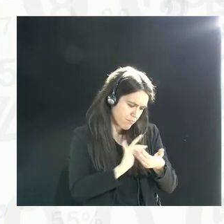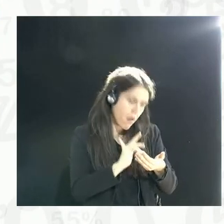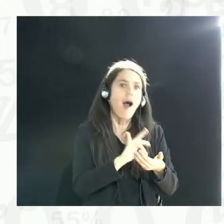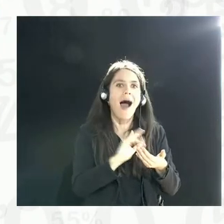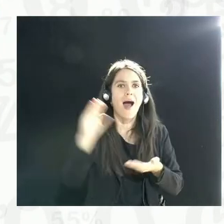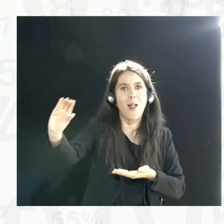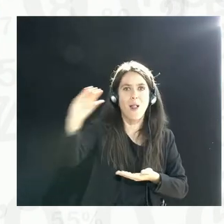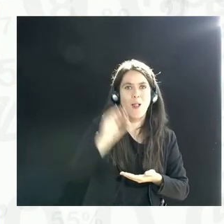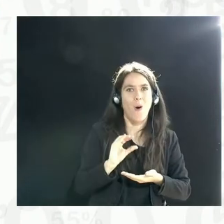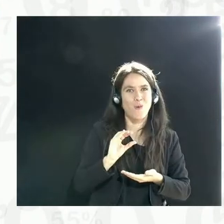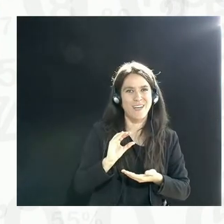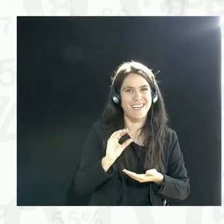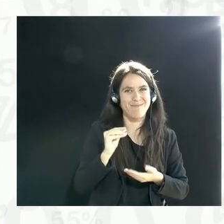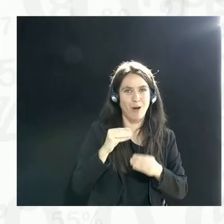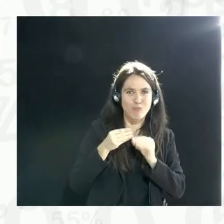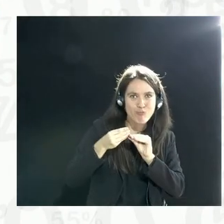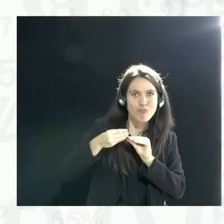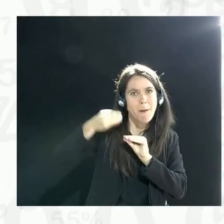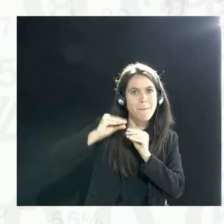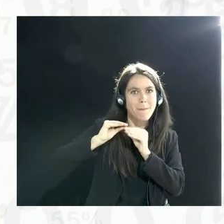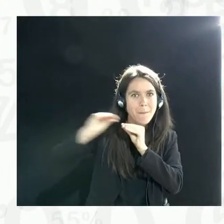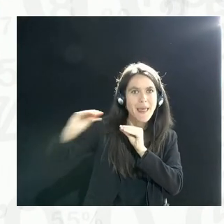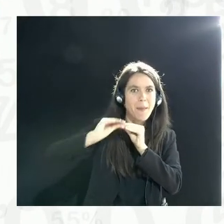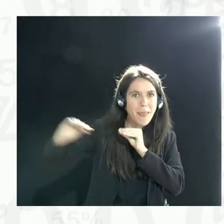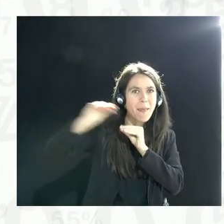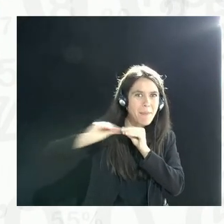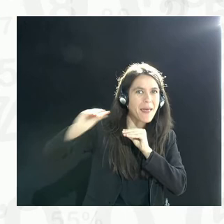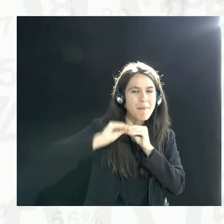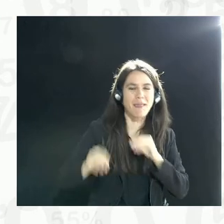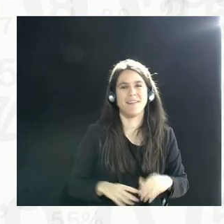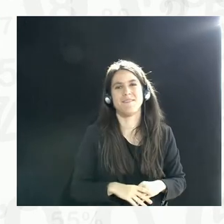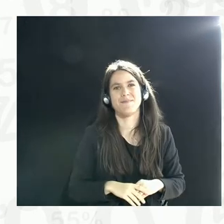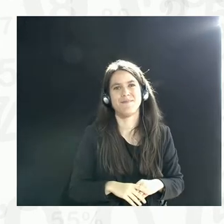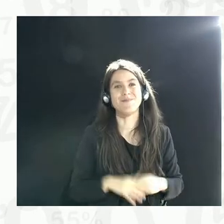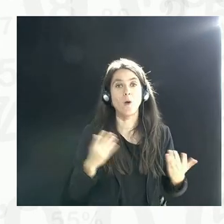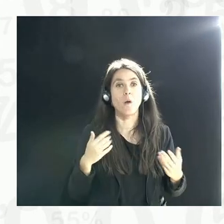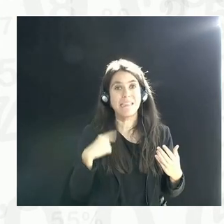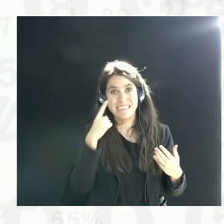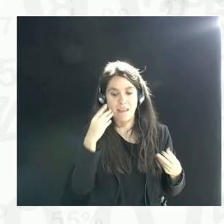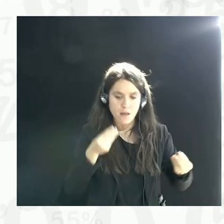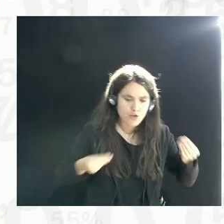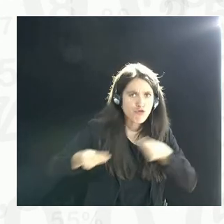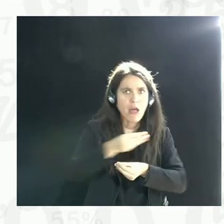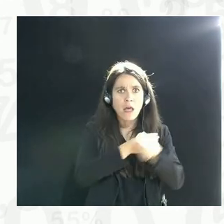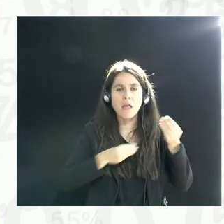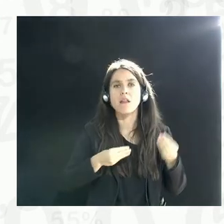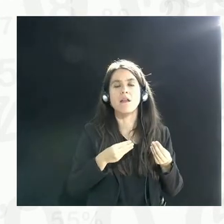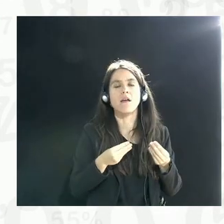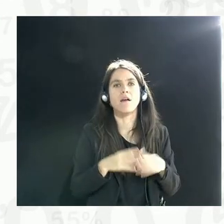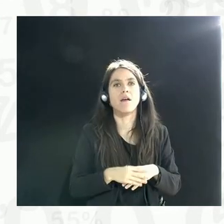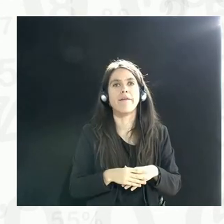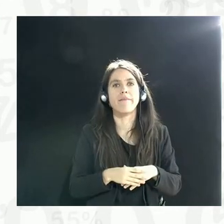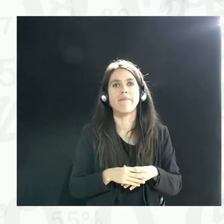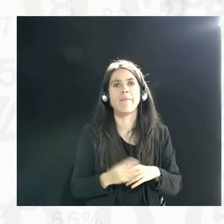And here the question of trade-offs become more important. So there is a trade-off between giving up